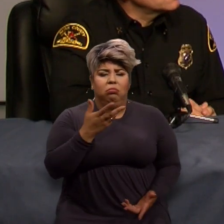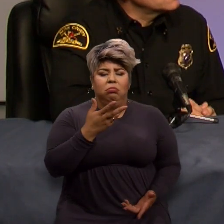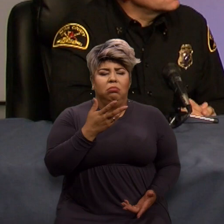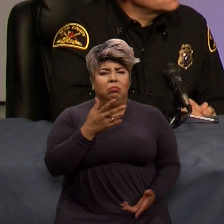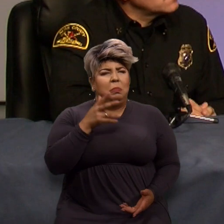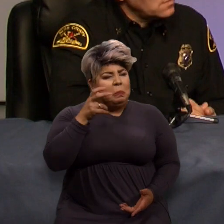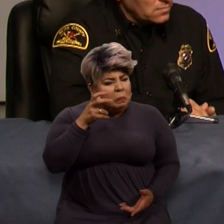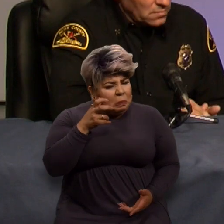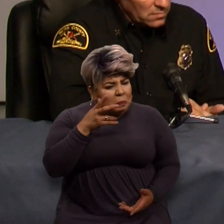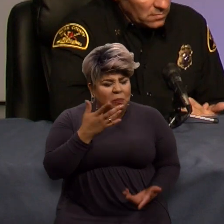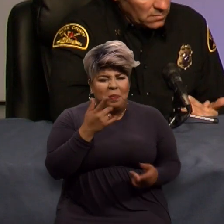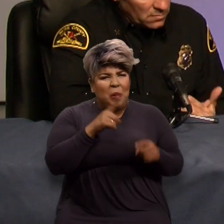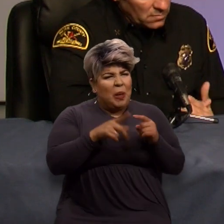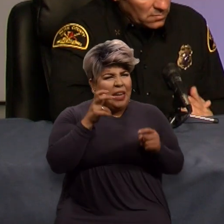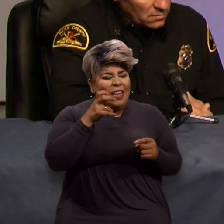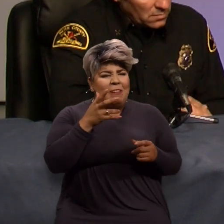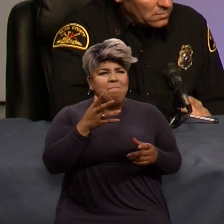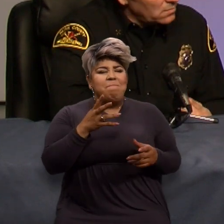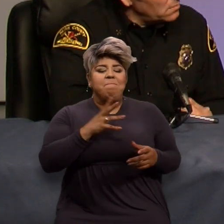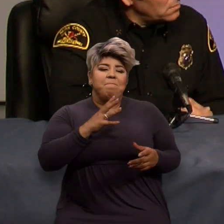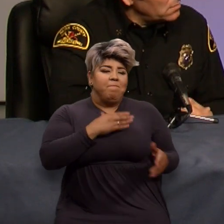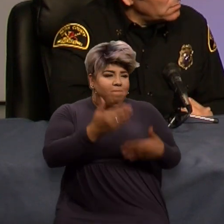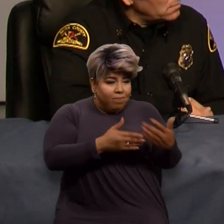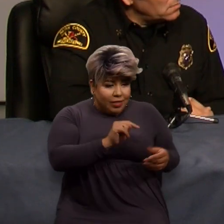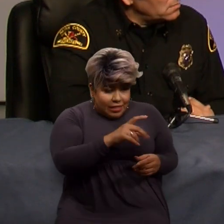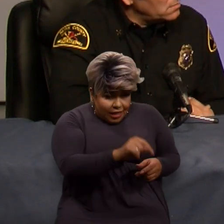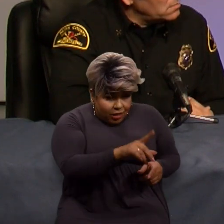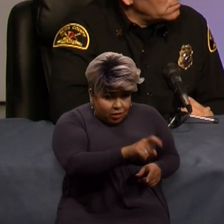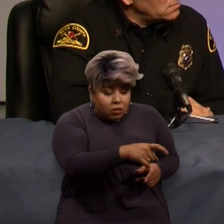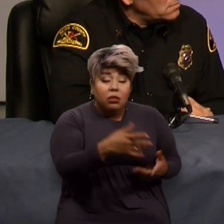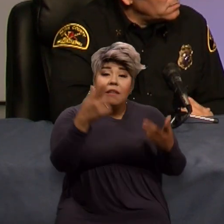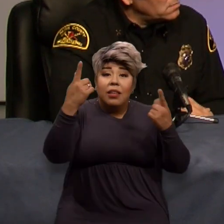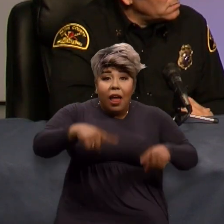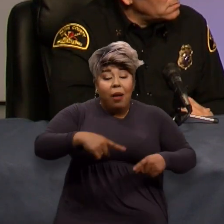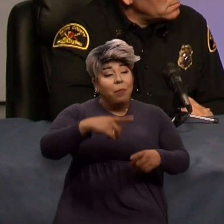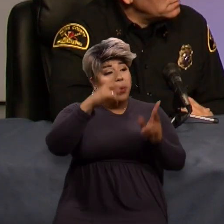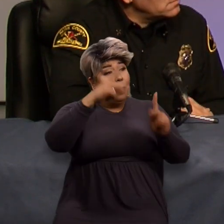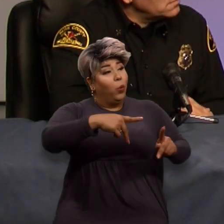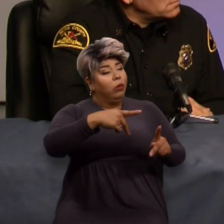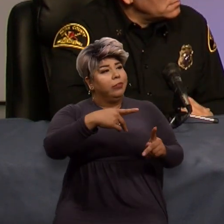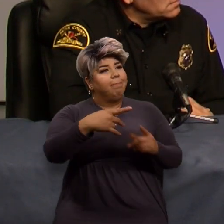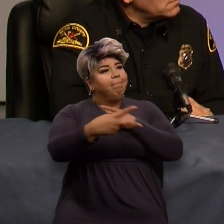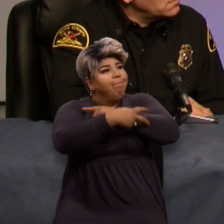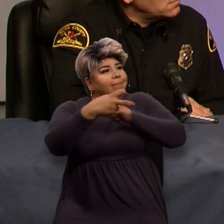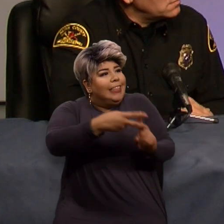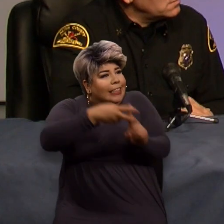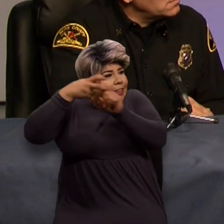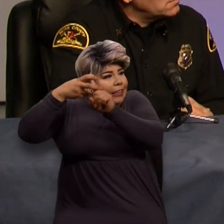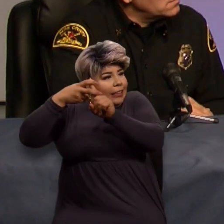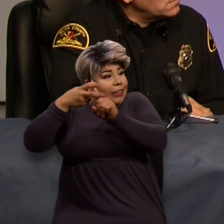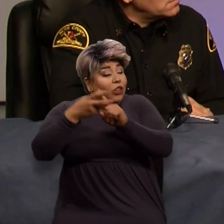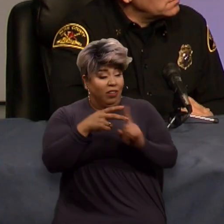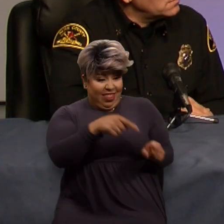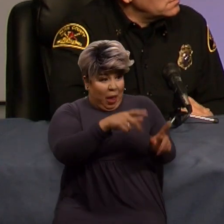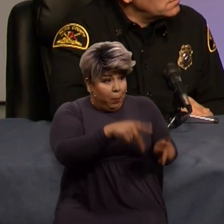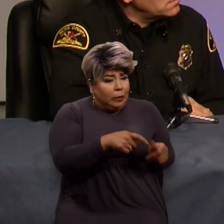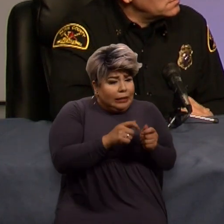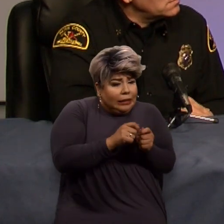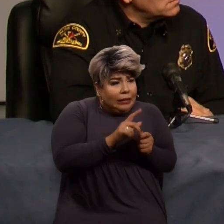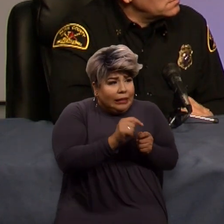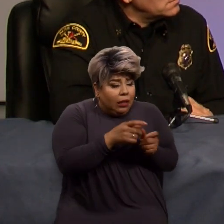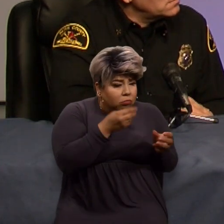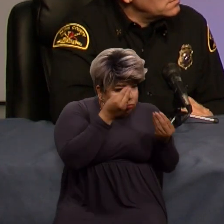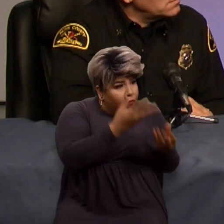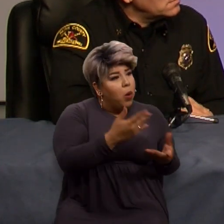dispatcher to try text messaging this person. It was a kidnapping victim from Los Angeles, and he was able to give us information on the